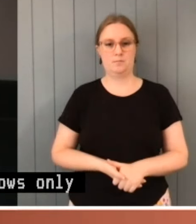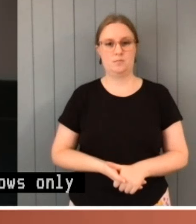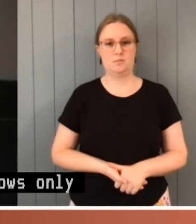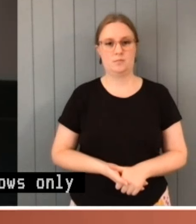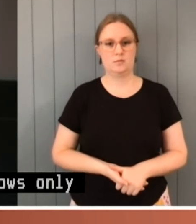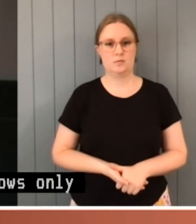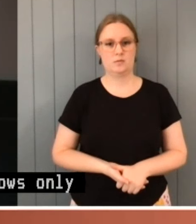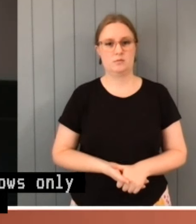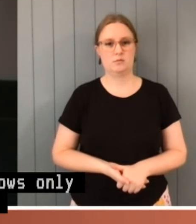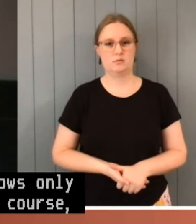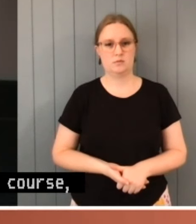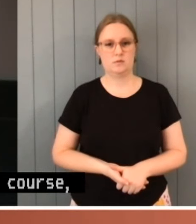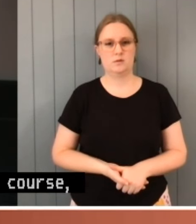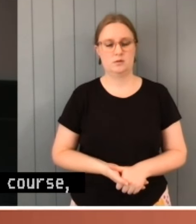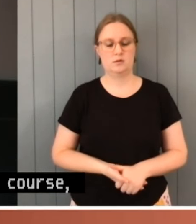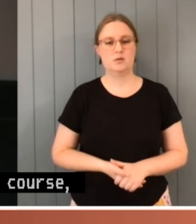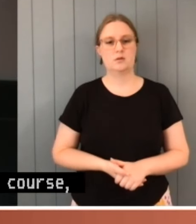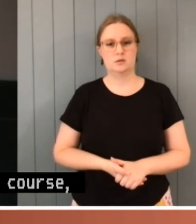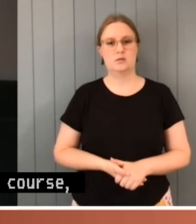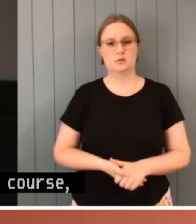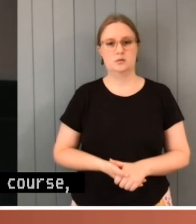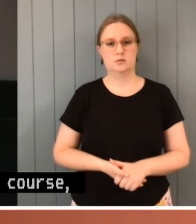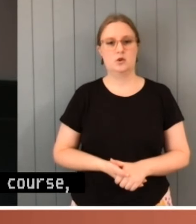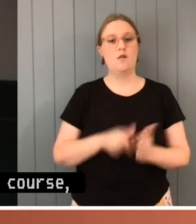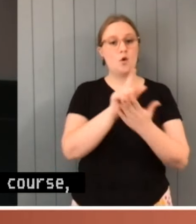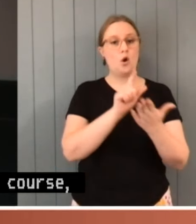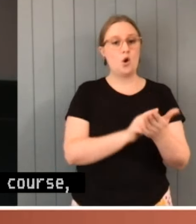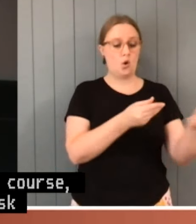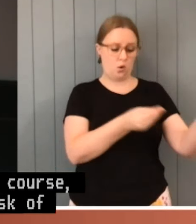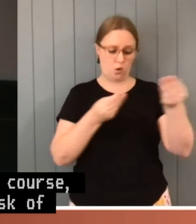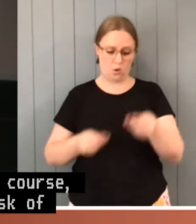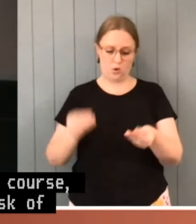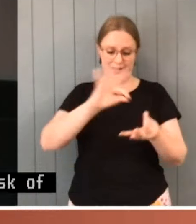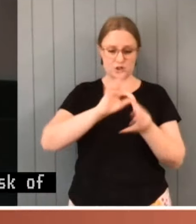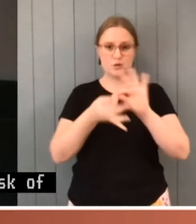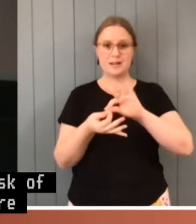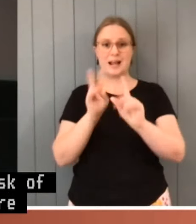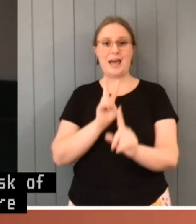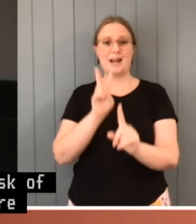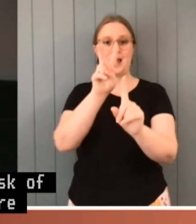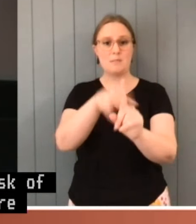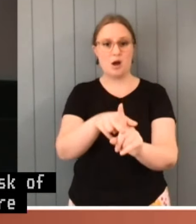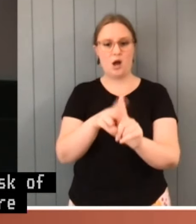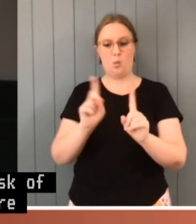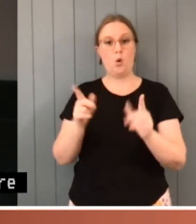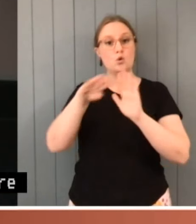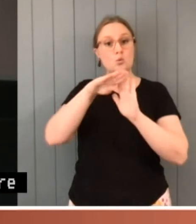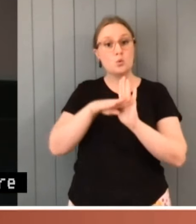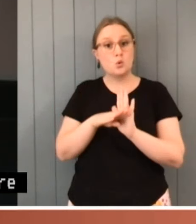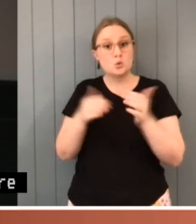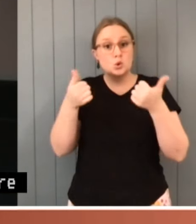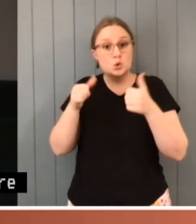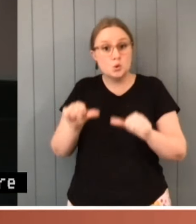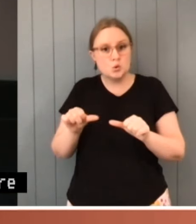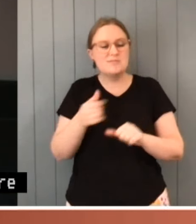task of statutory interpretation are generally well known to parliamentary counsel who draft the laws and who will be well aware of the possibility